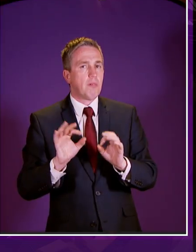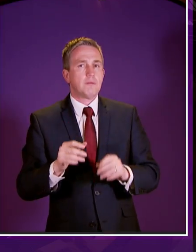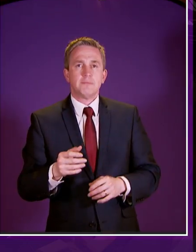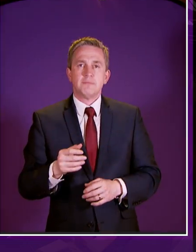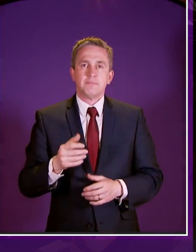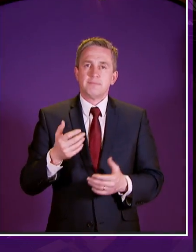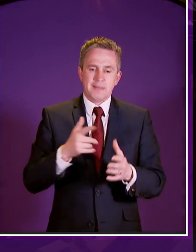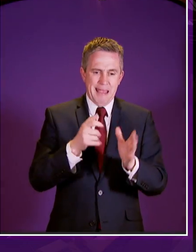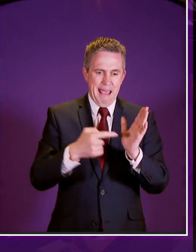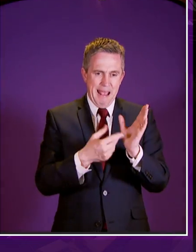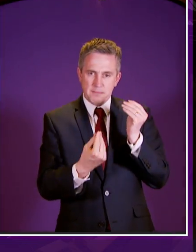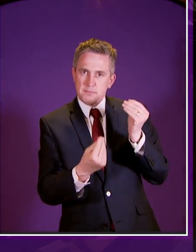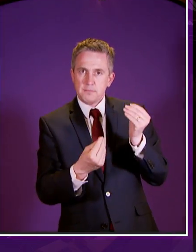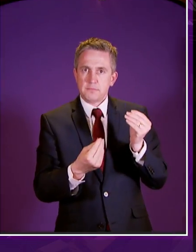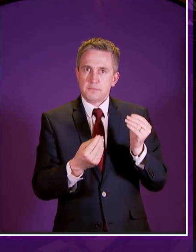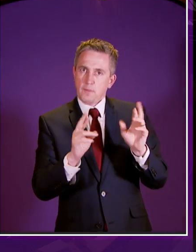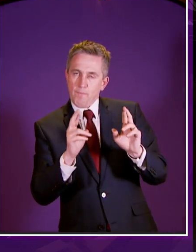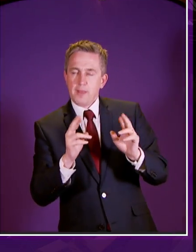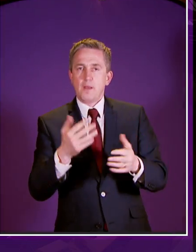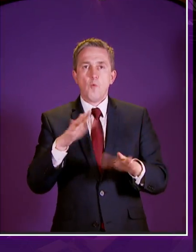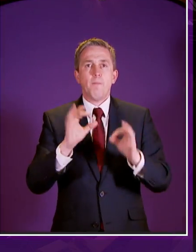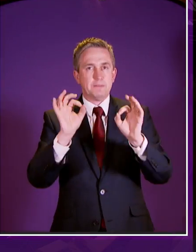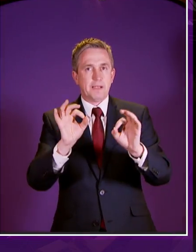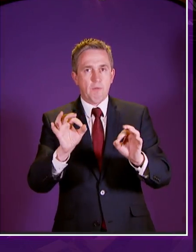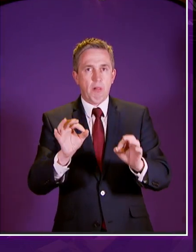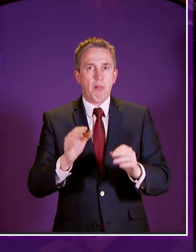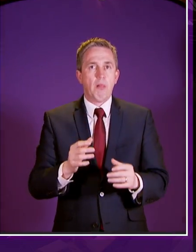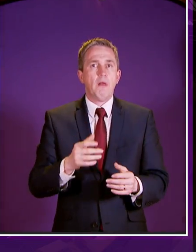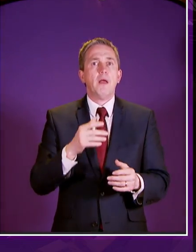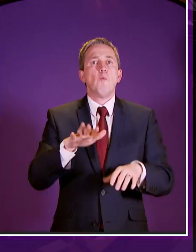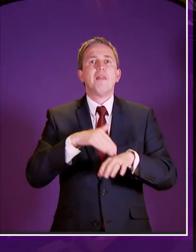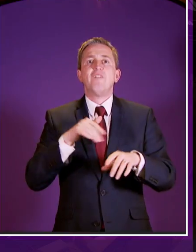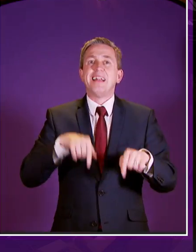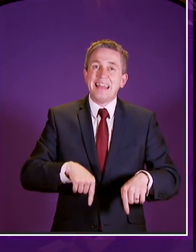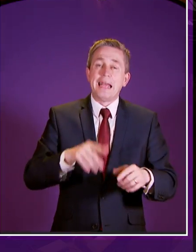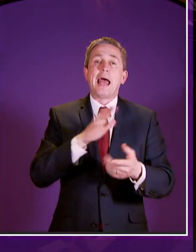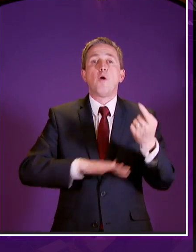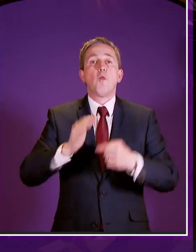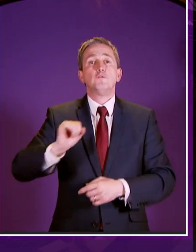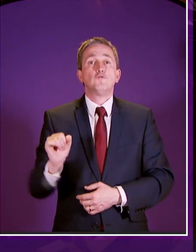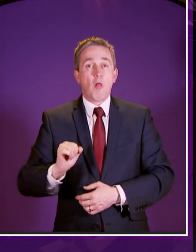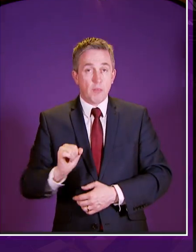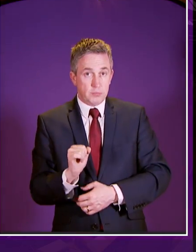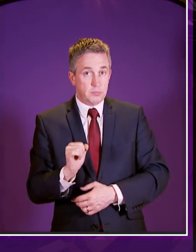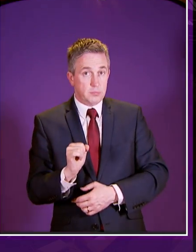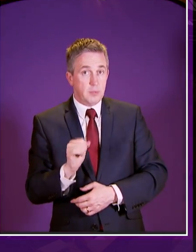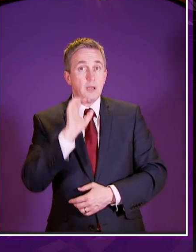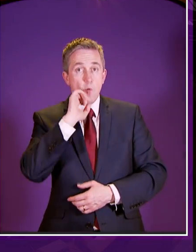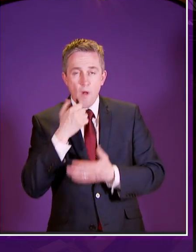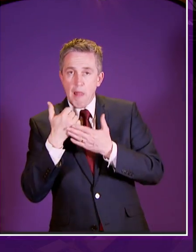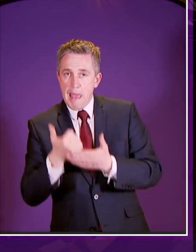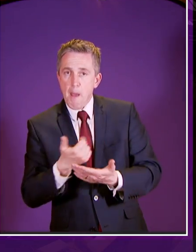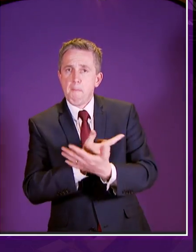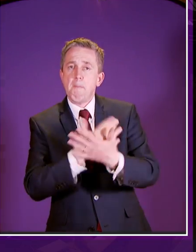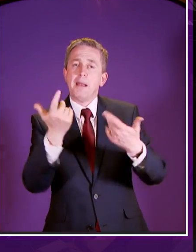in its content special in how we have worked together here and across the country and special in its import for the people